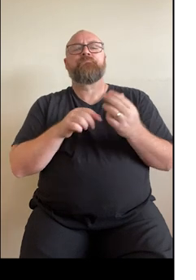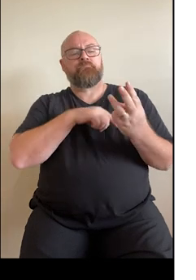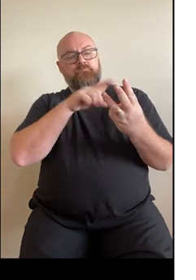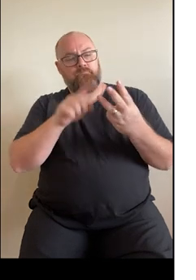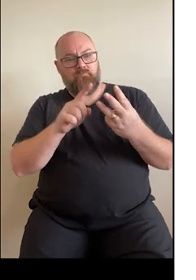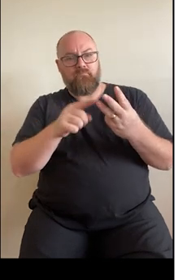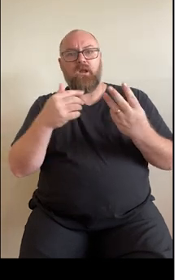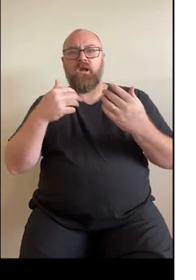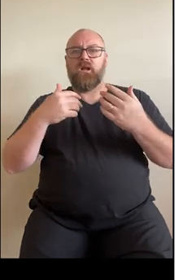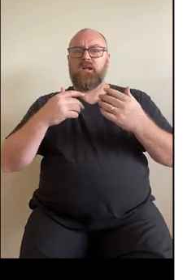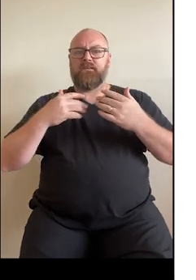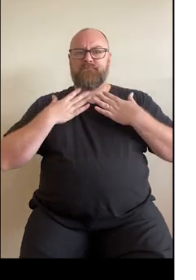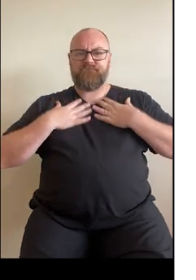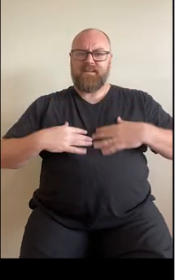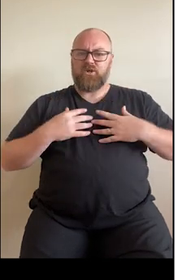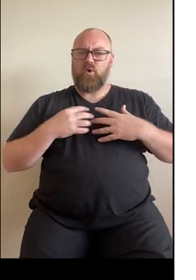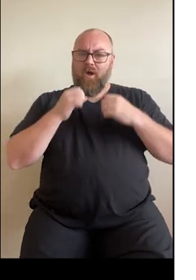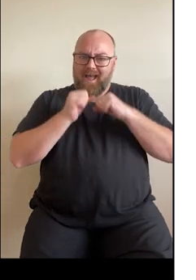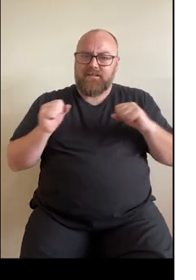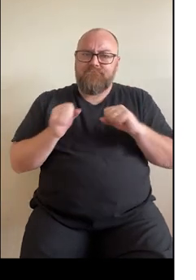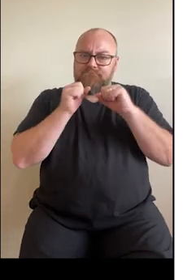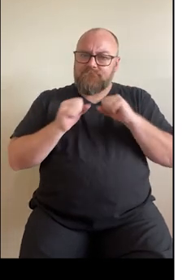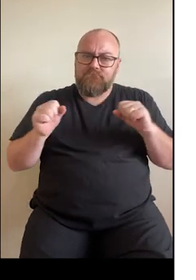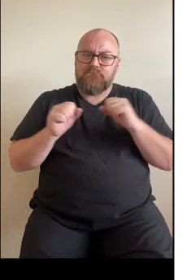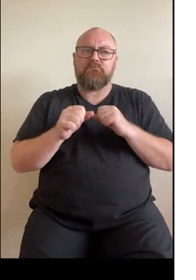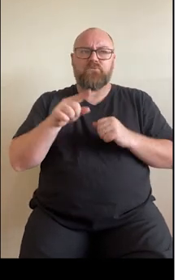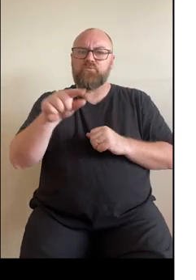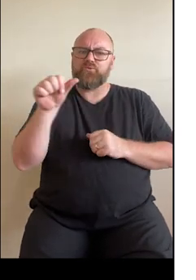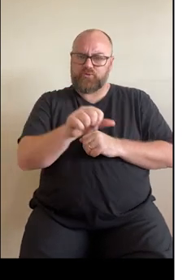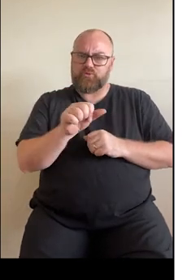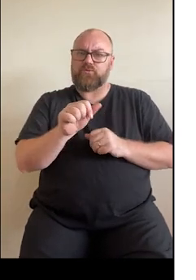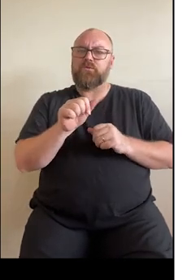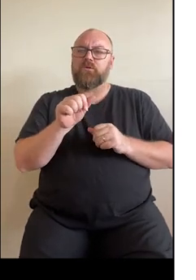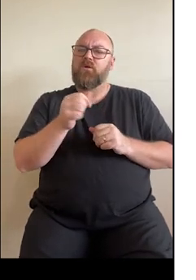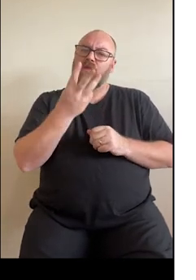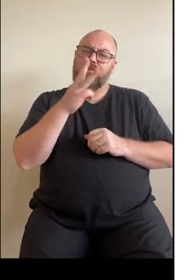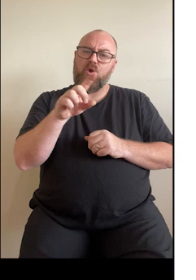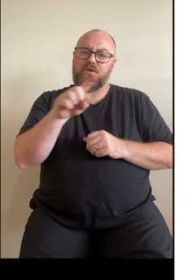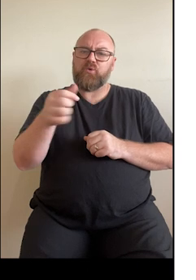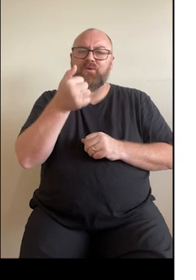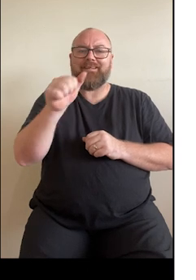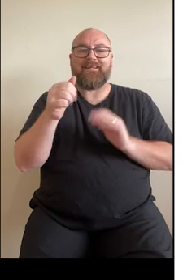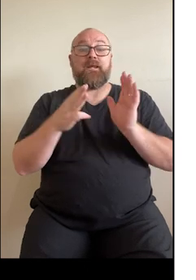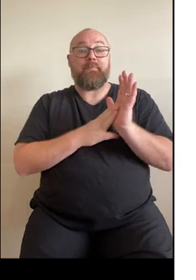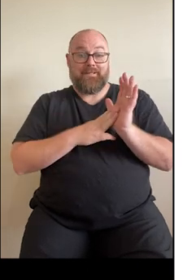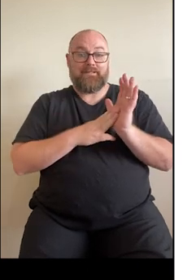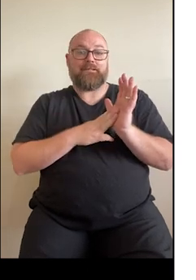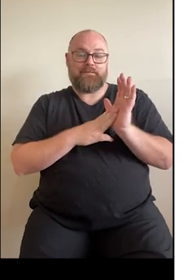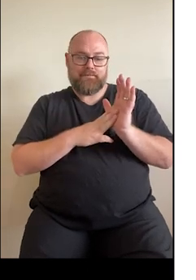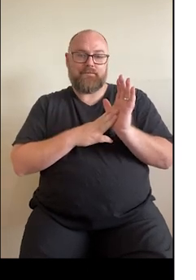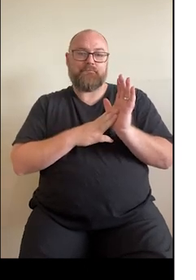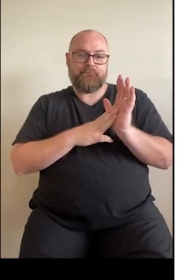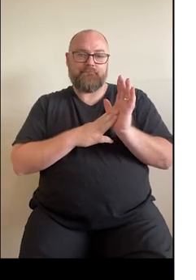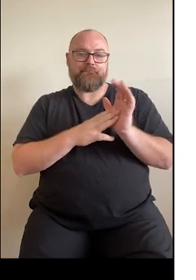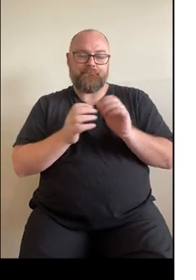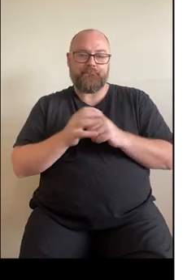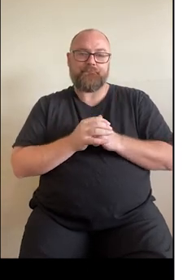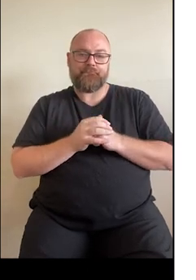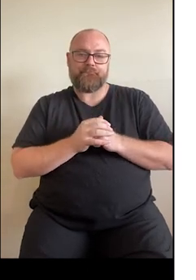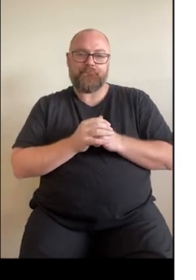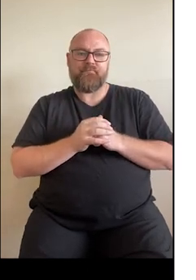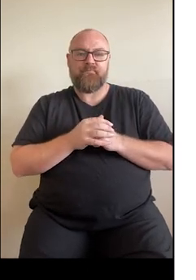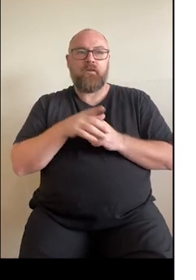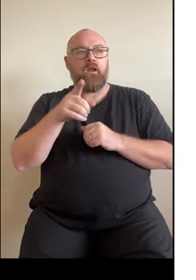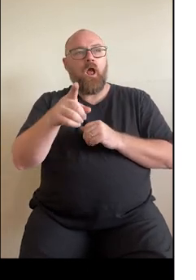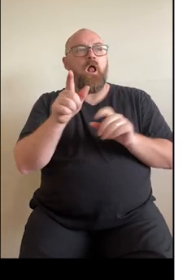So start with small realistic goals and work your way up to the recommended 30 to 60 minutes of moderate intensity physical activity. This